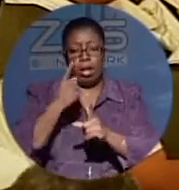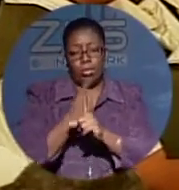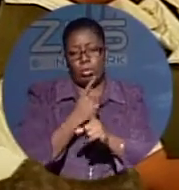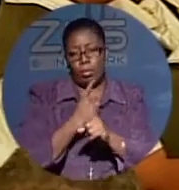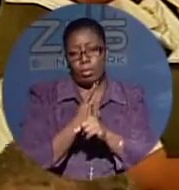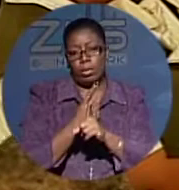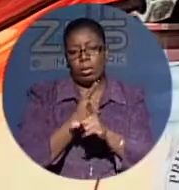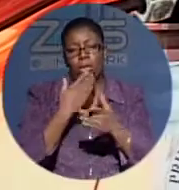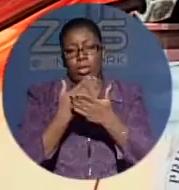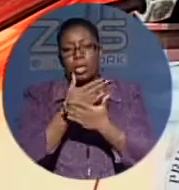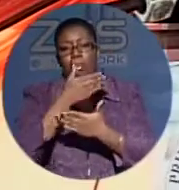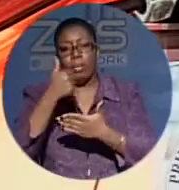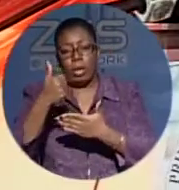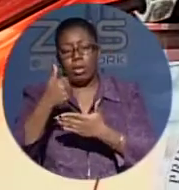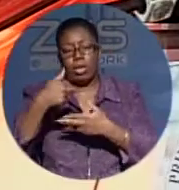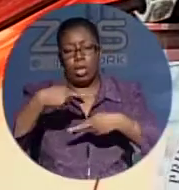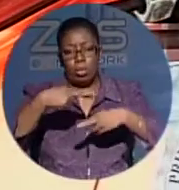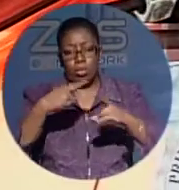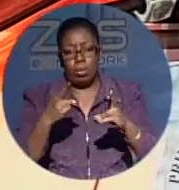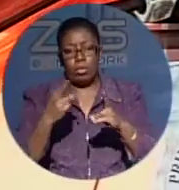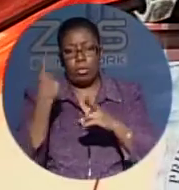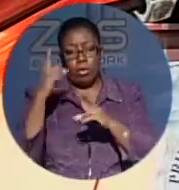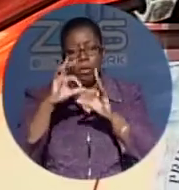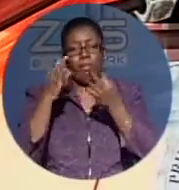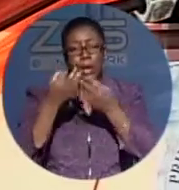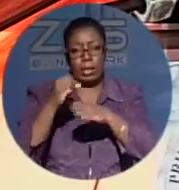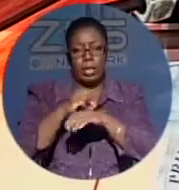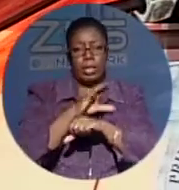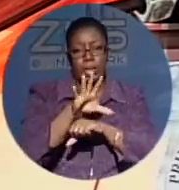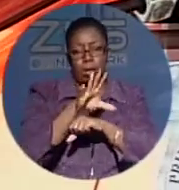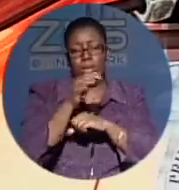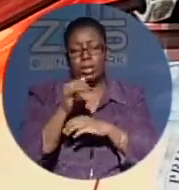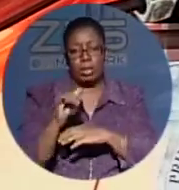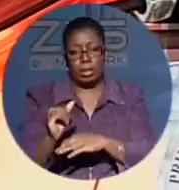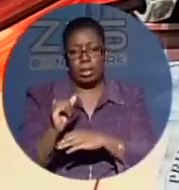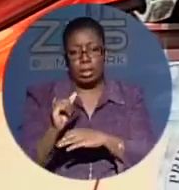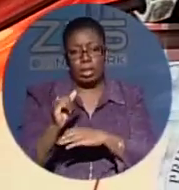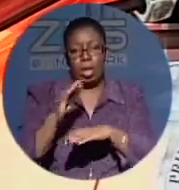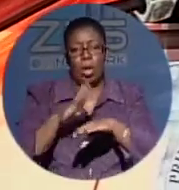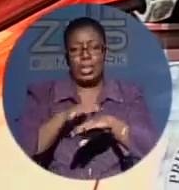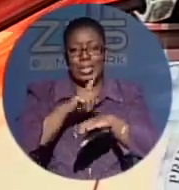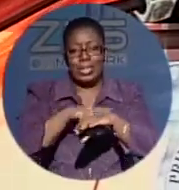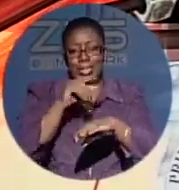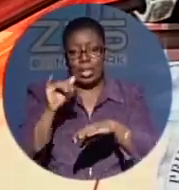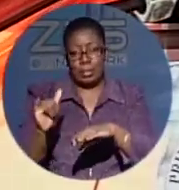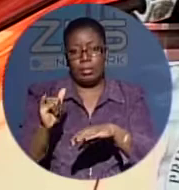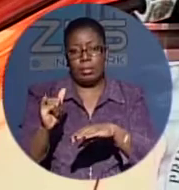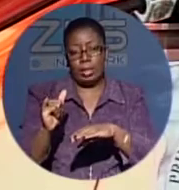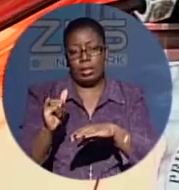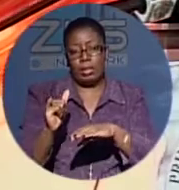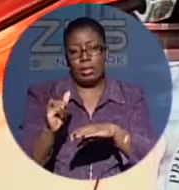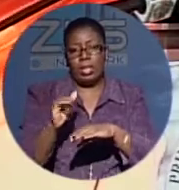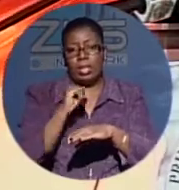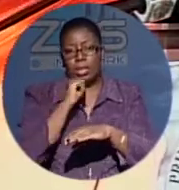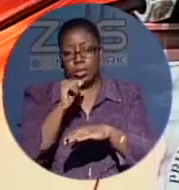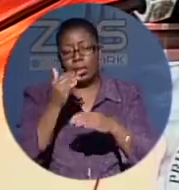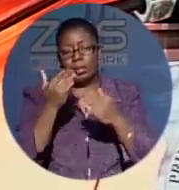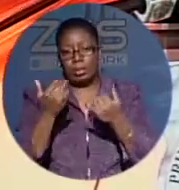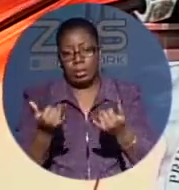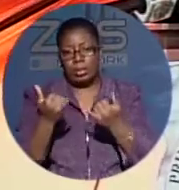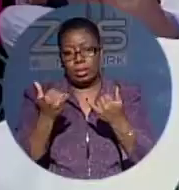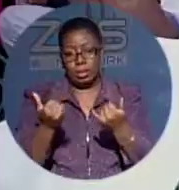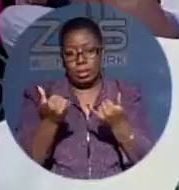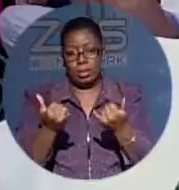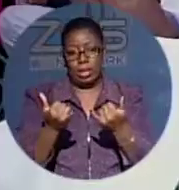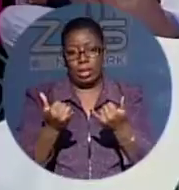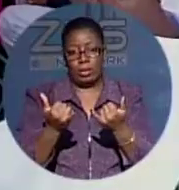family counseling and consultation on a timely basis, not as exists today, corridor consultation.